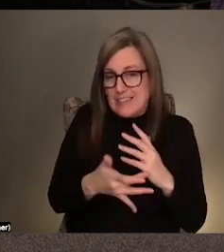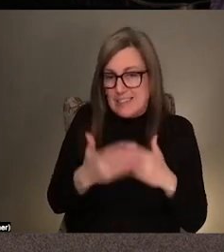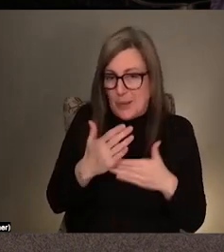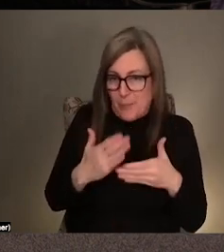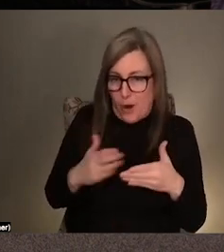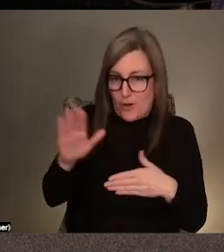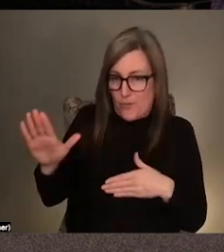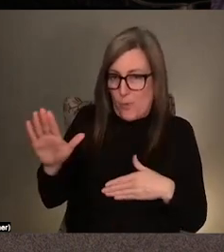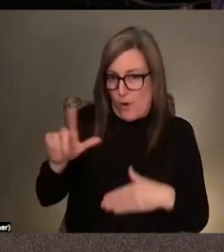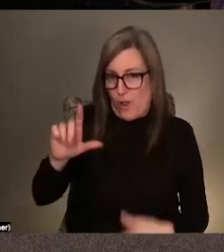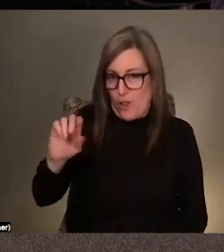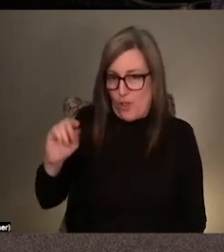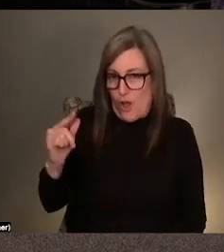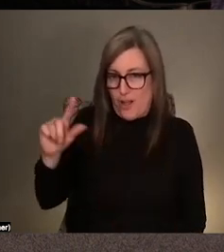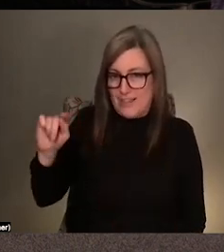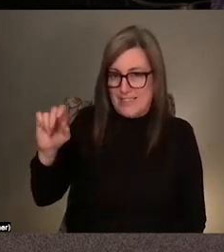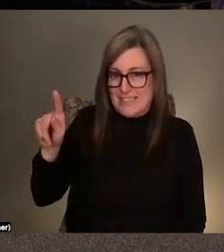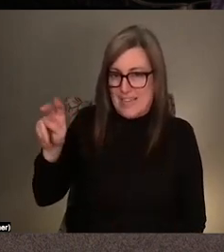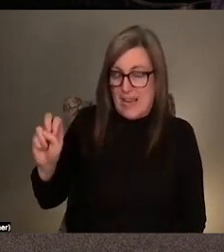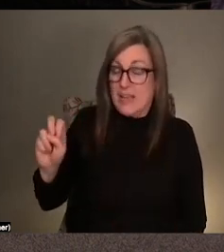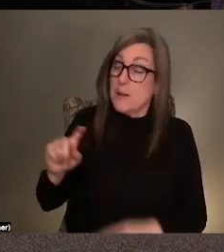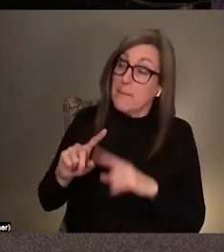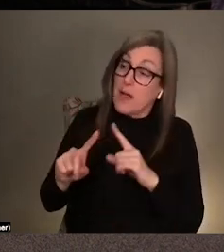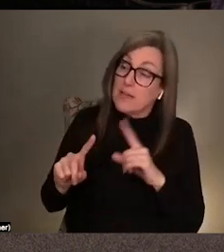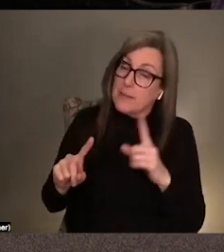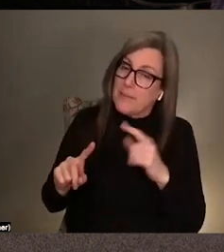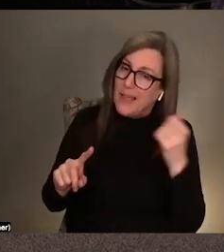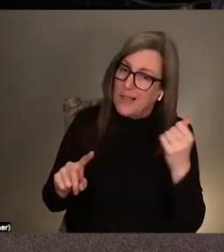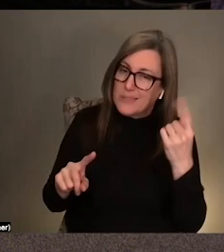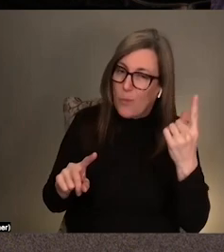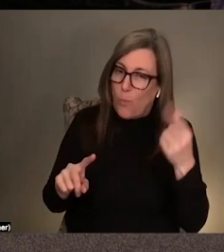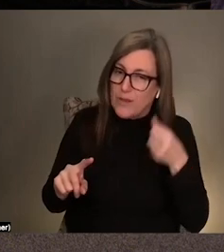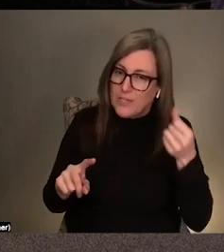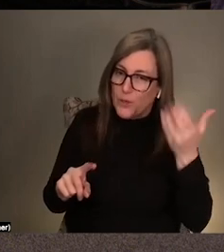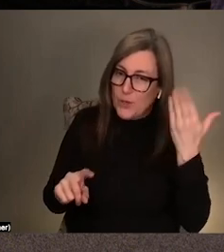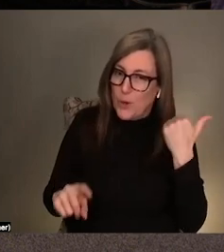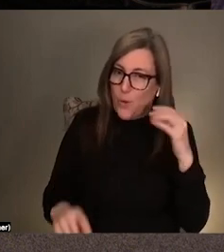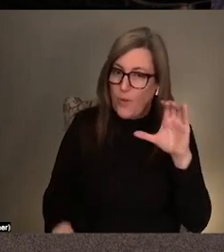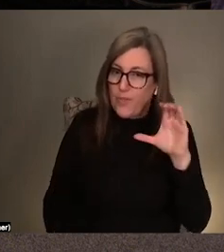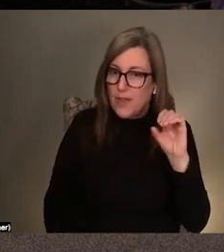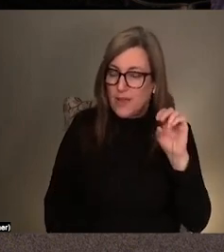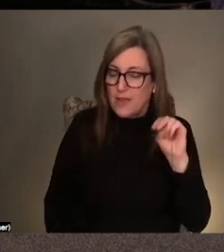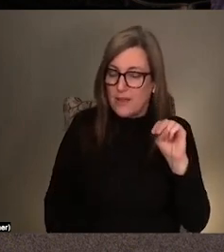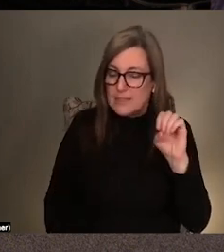it's a work that came into the collection about a year or so ago, and it's called the conspiracy.